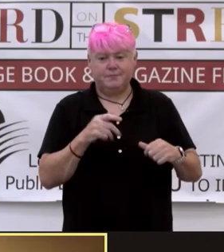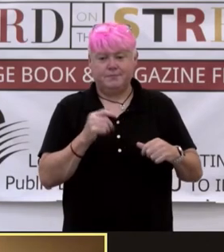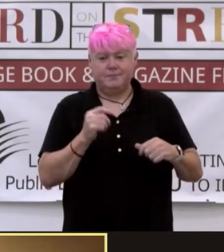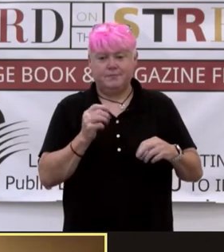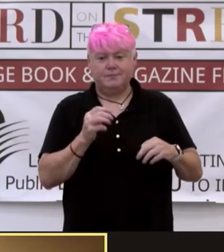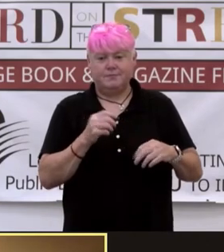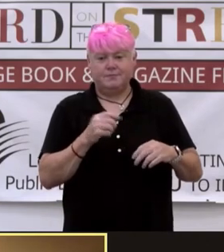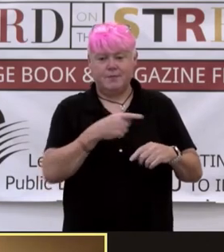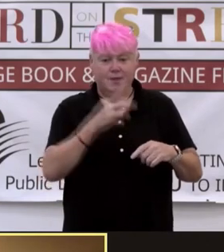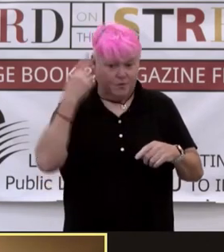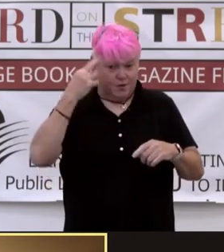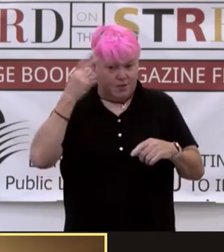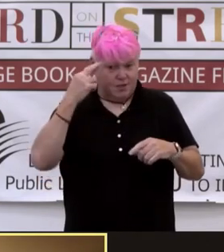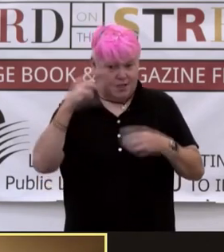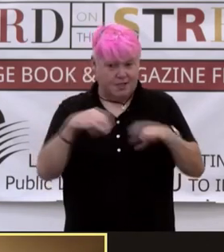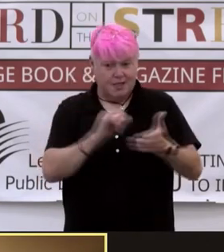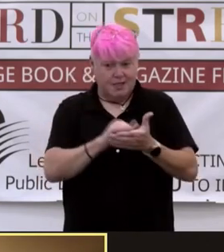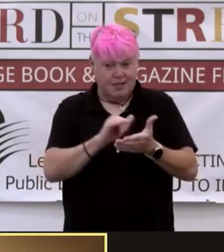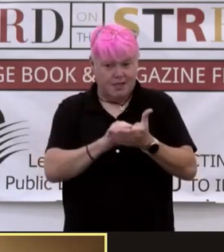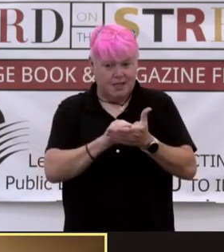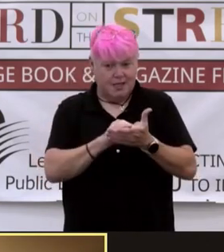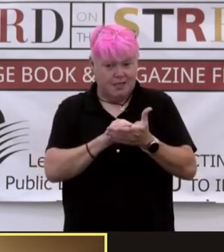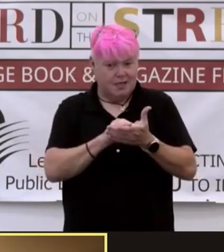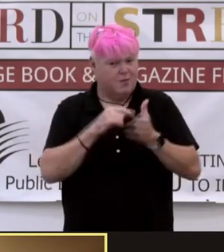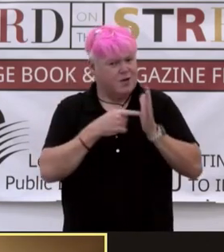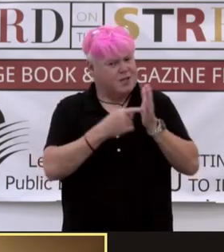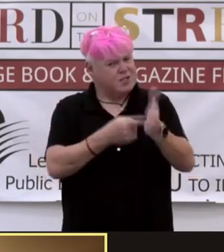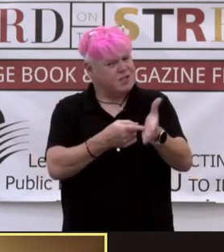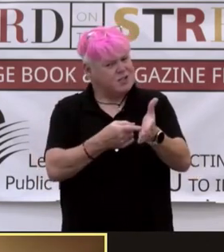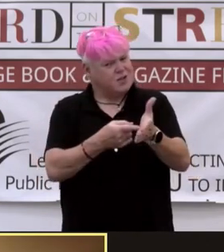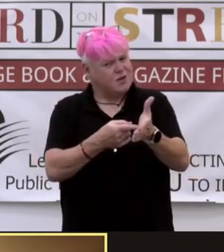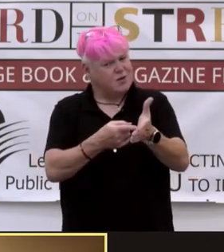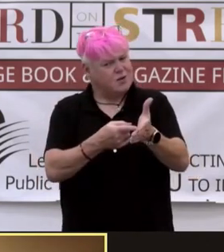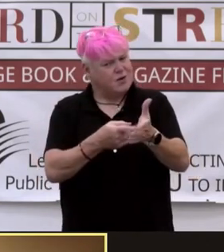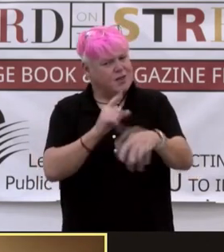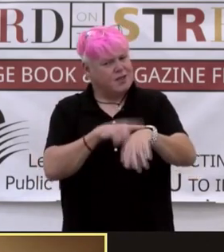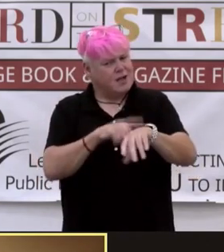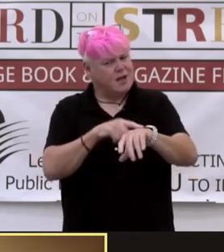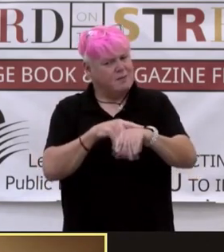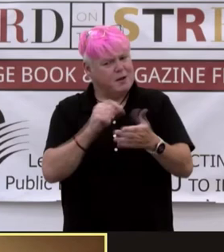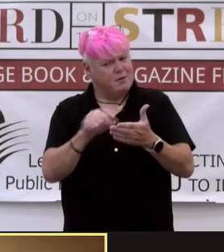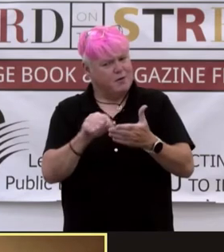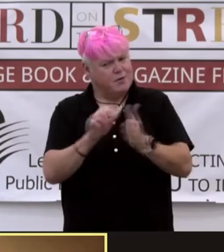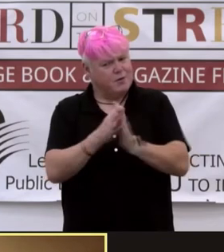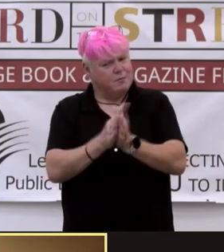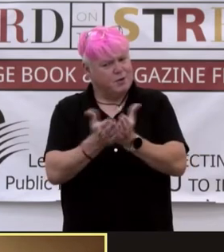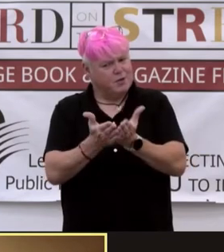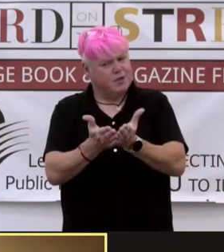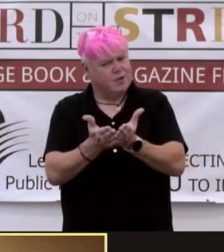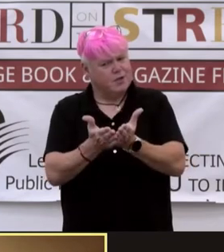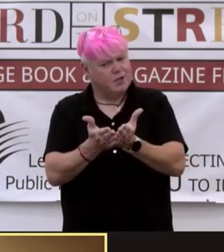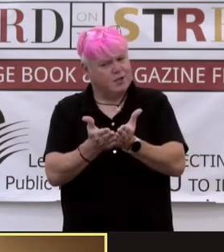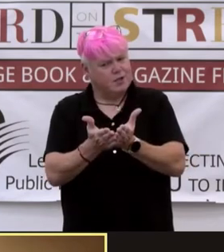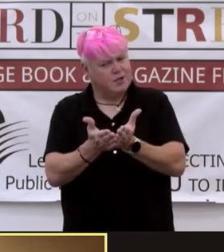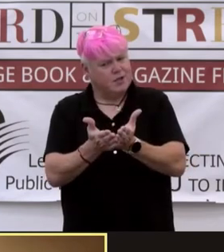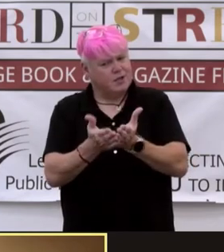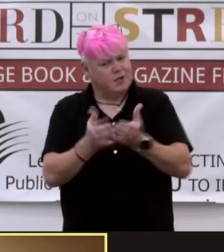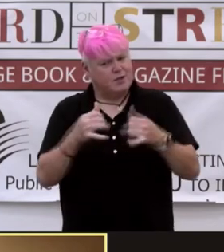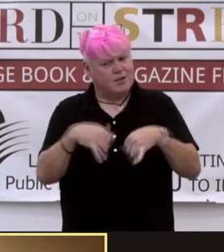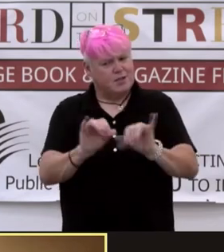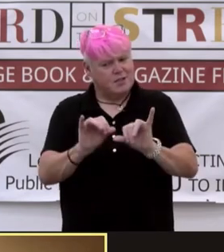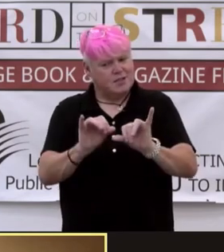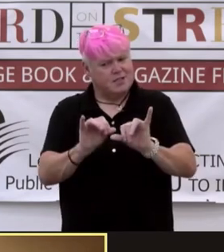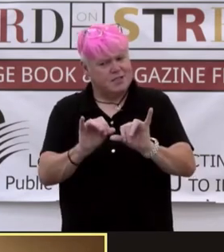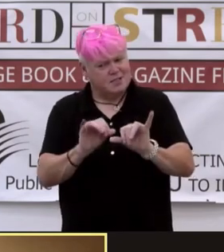The reason I did that was because I wanted to show, like, the time I wrote the book was, it was, it's still, we're still in turmoil.